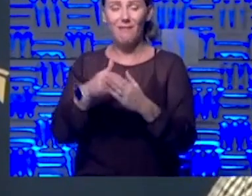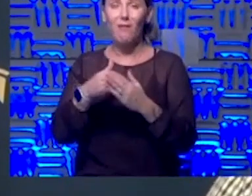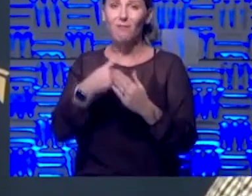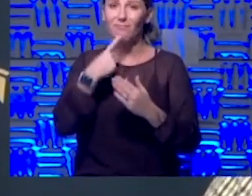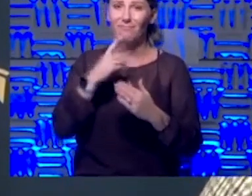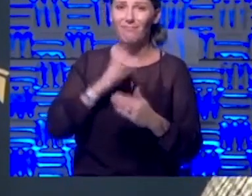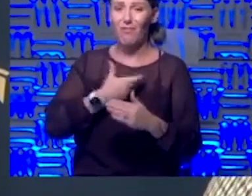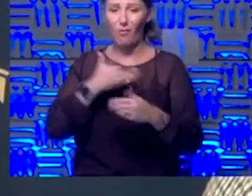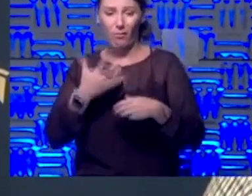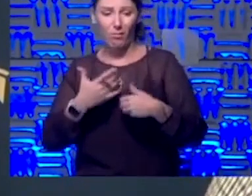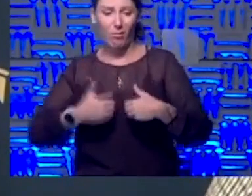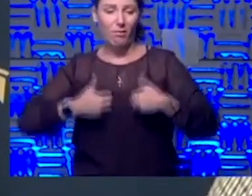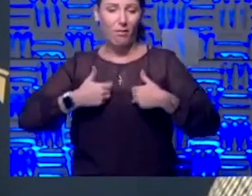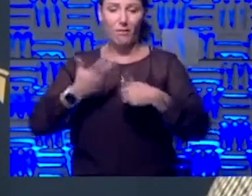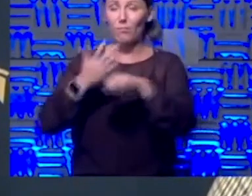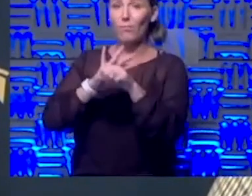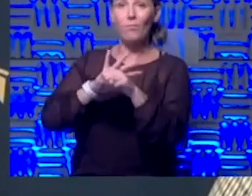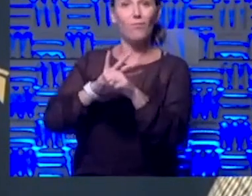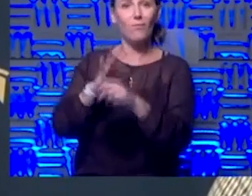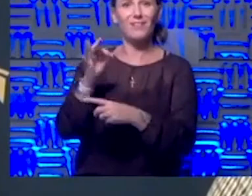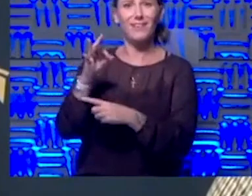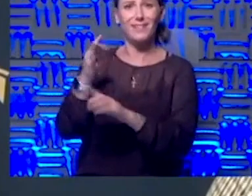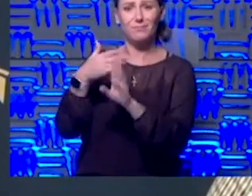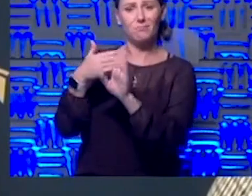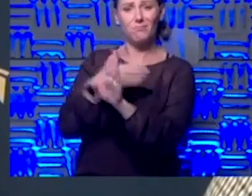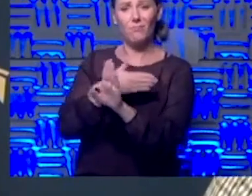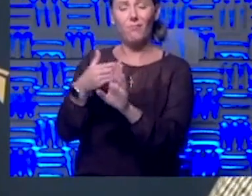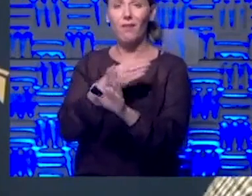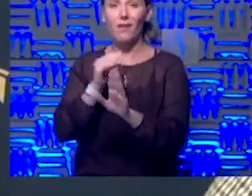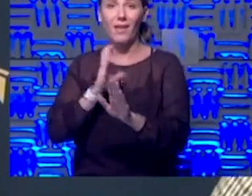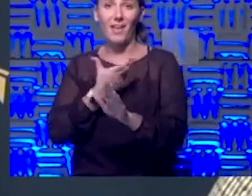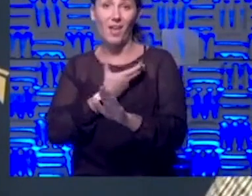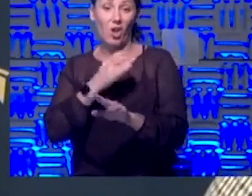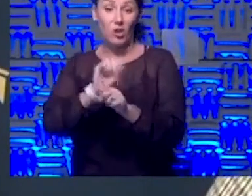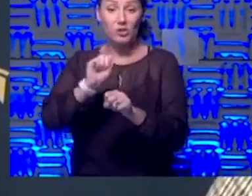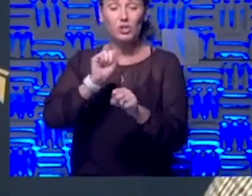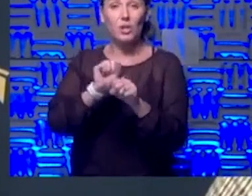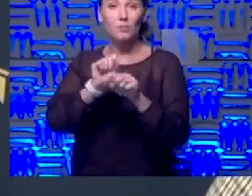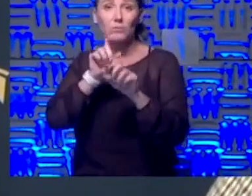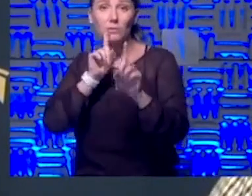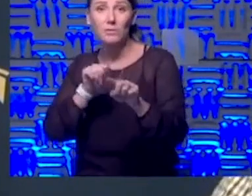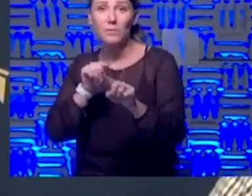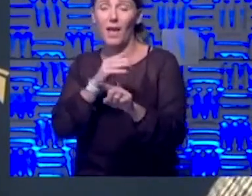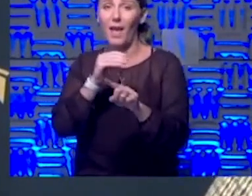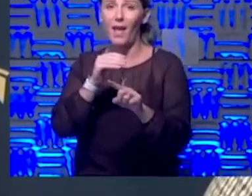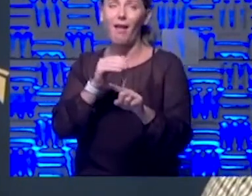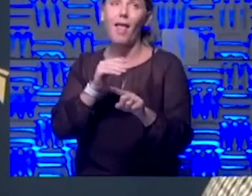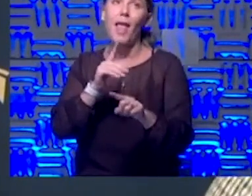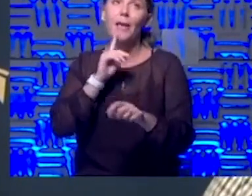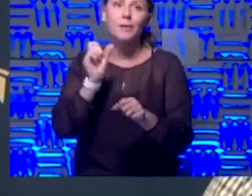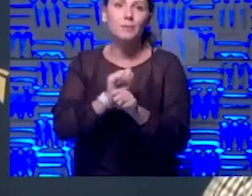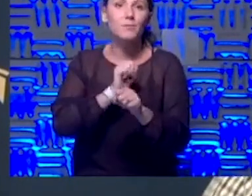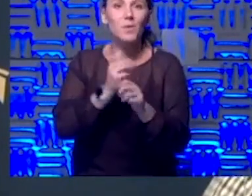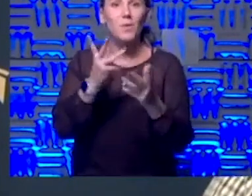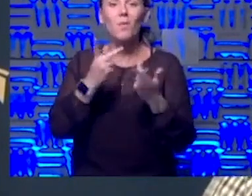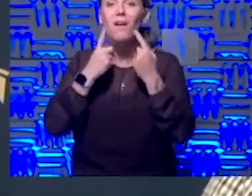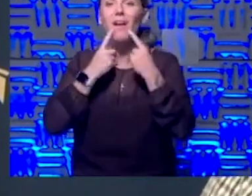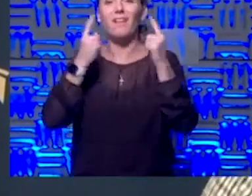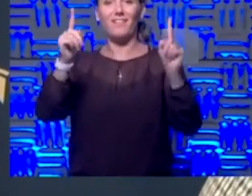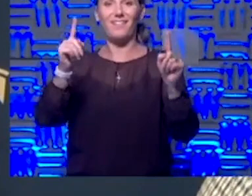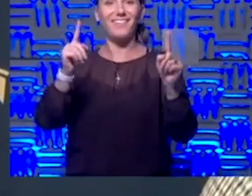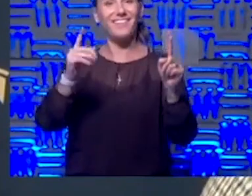COVID. And of course this is our job to respond to things like this, but we absolutely want to get there and, and have a, you know, um,